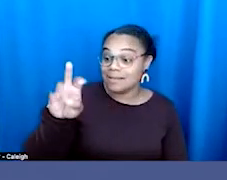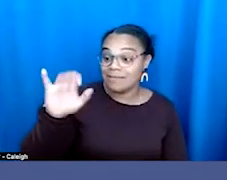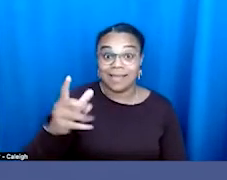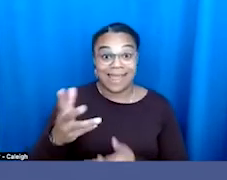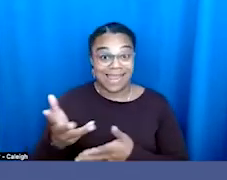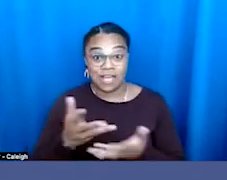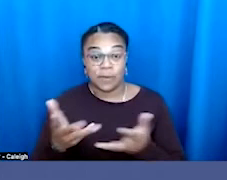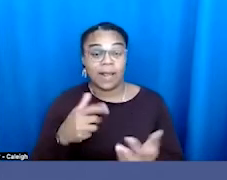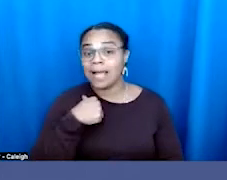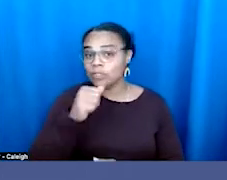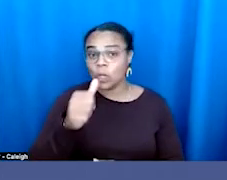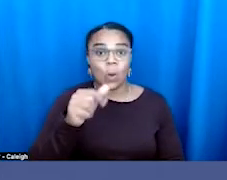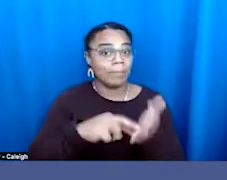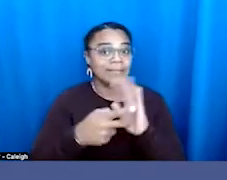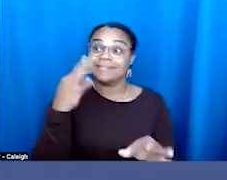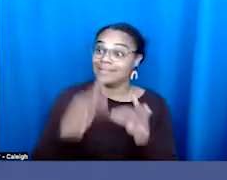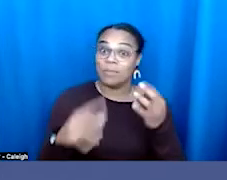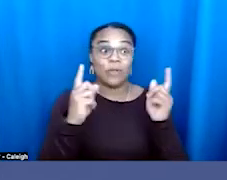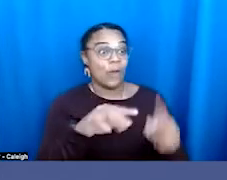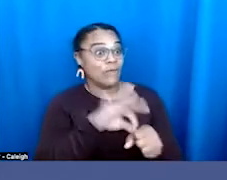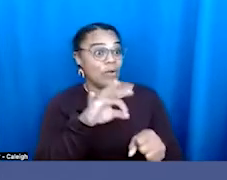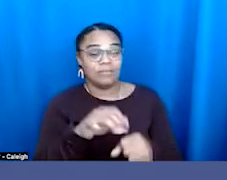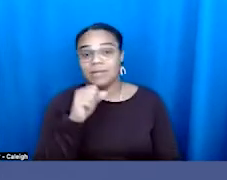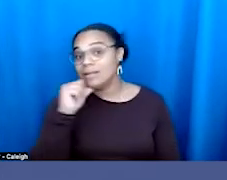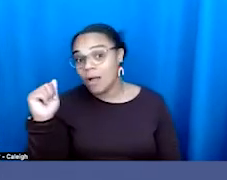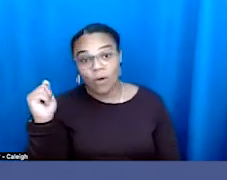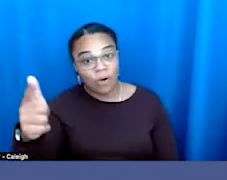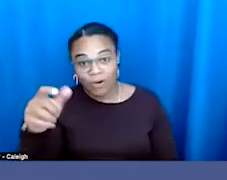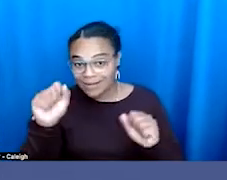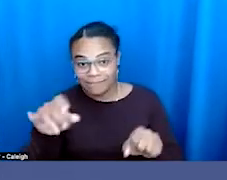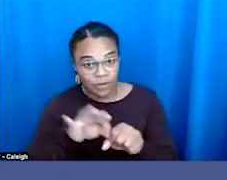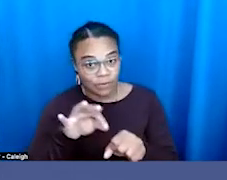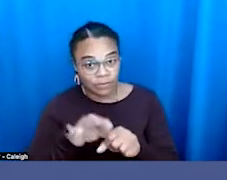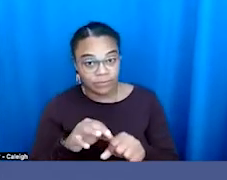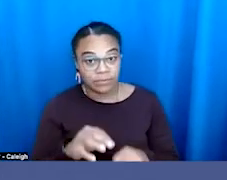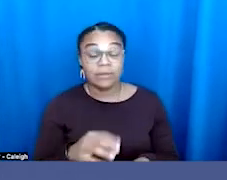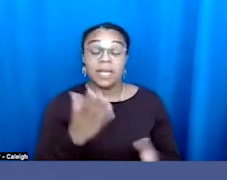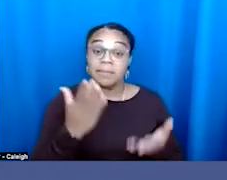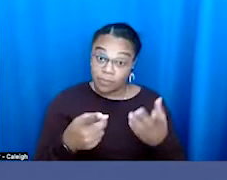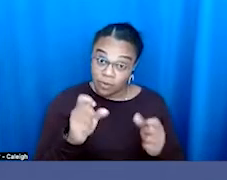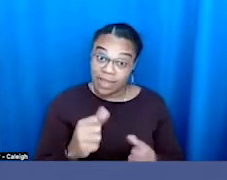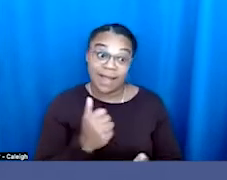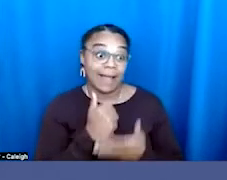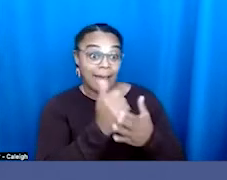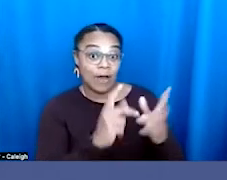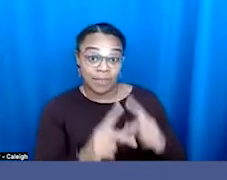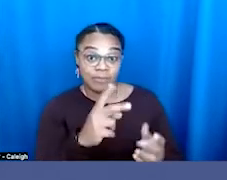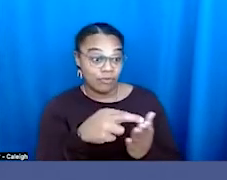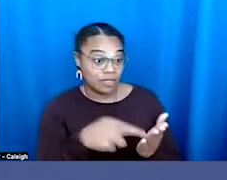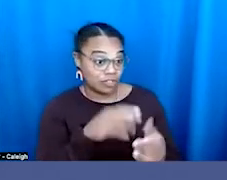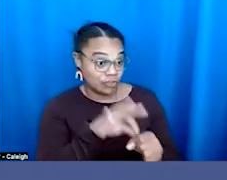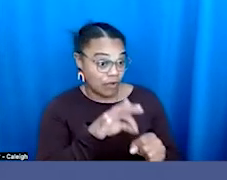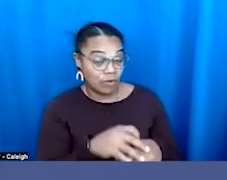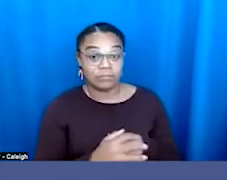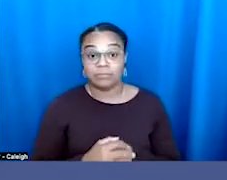can vote, right? Voting, right, and it's registering people to vote, educating new voters,